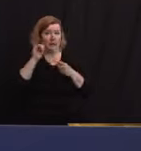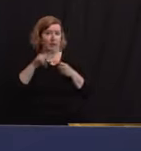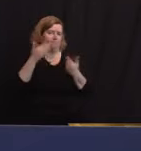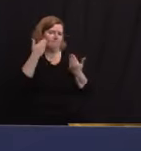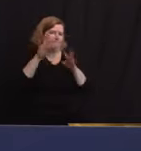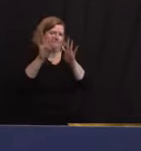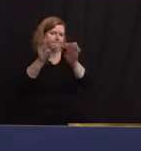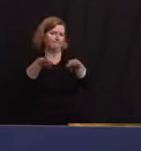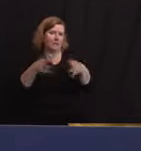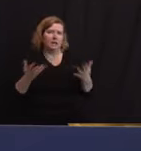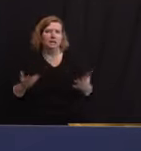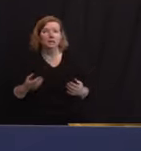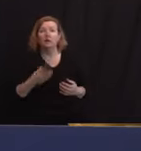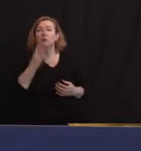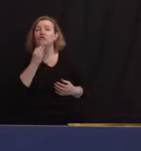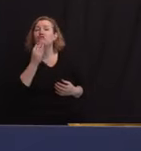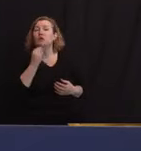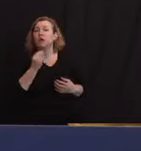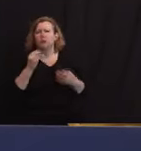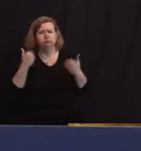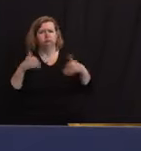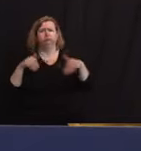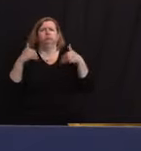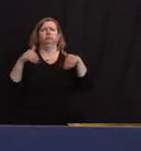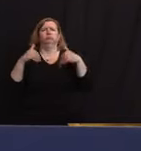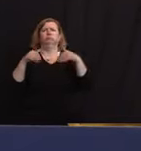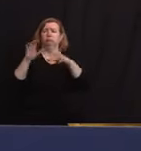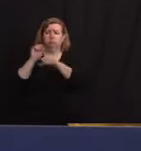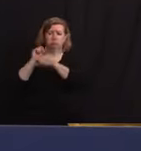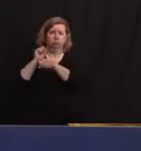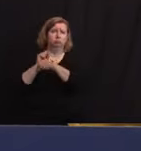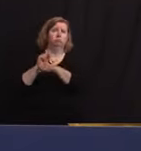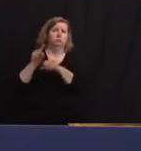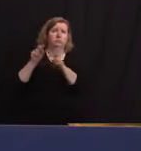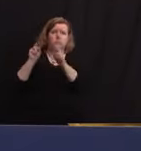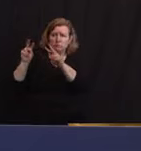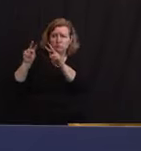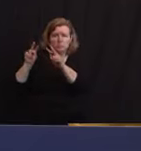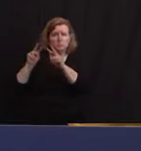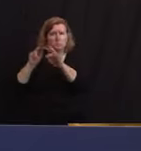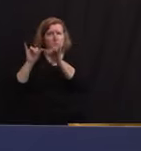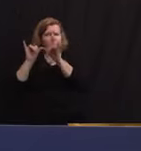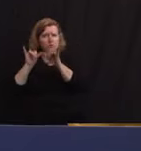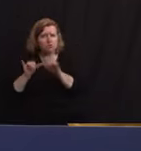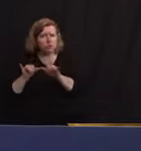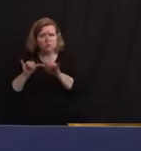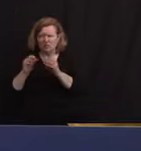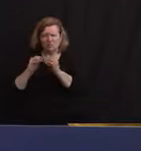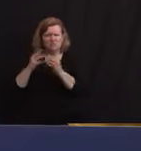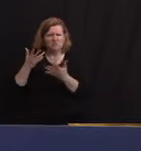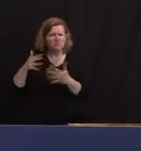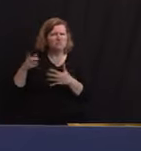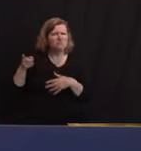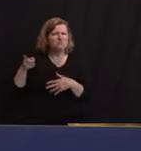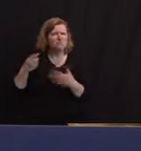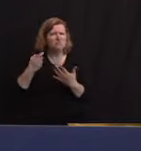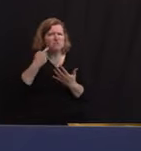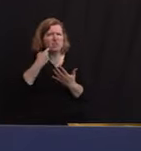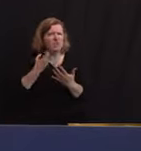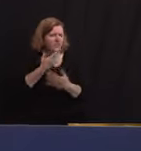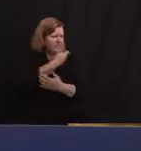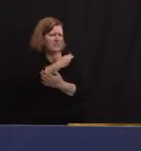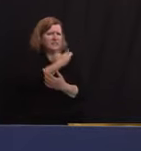done an extraordinary job, period. I mean, if you look at every metric, they've done an extraordinary job, particularly most recently in vaccinating,